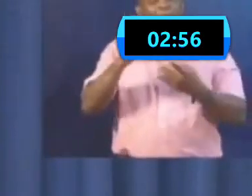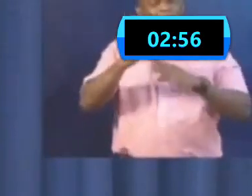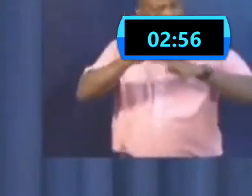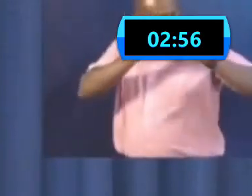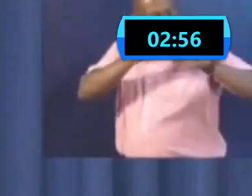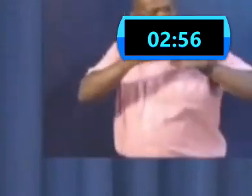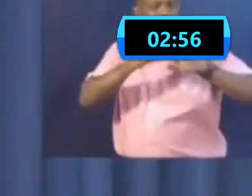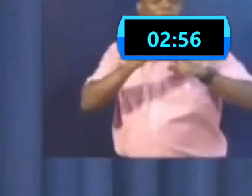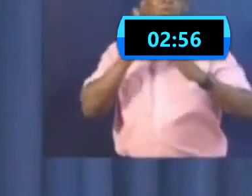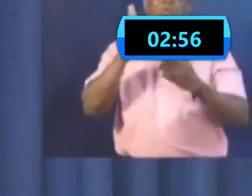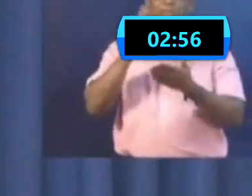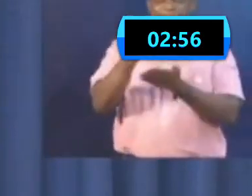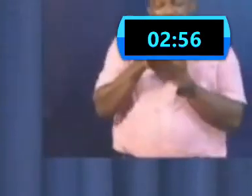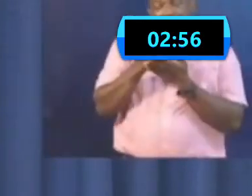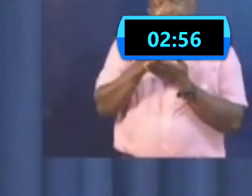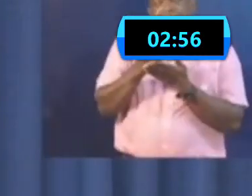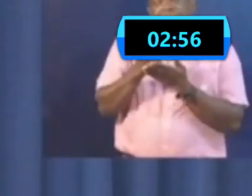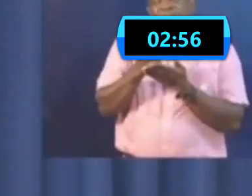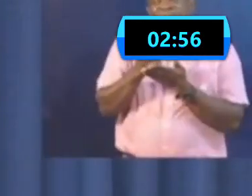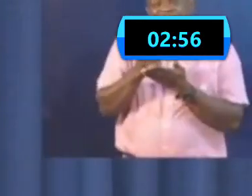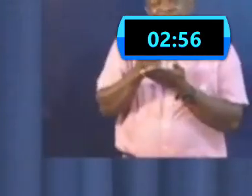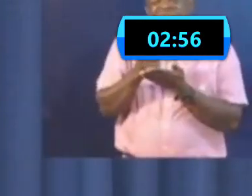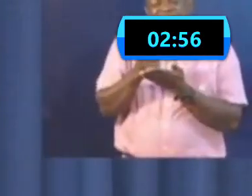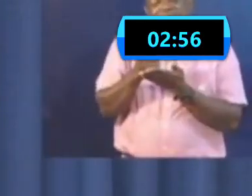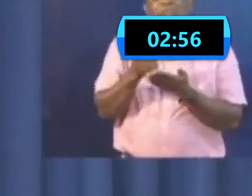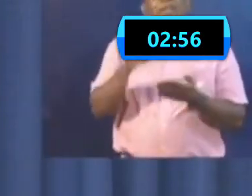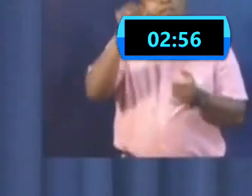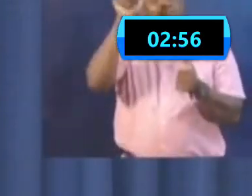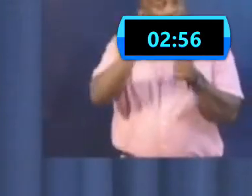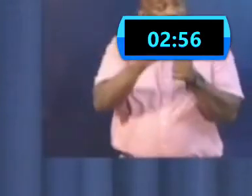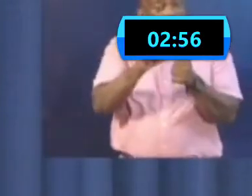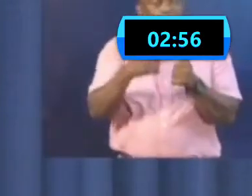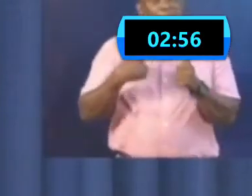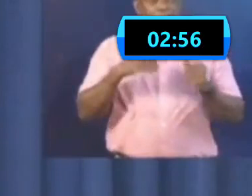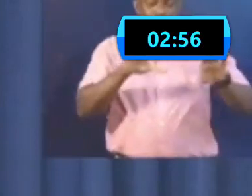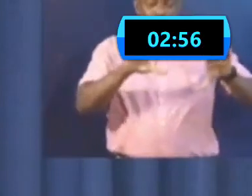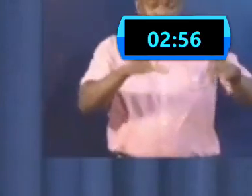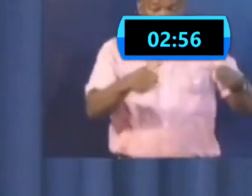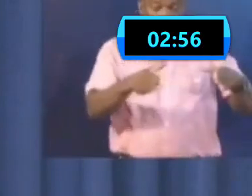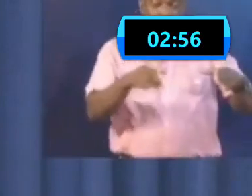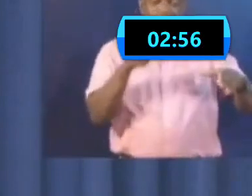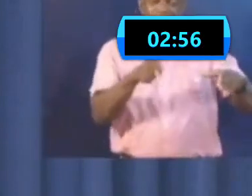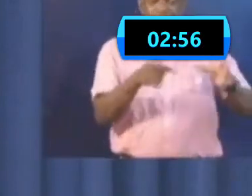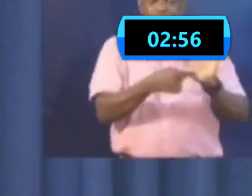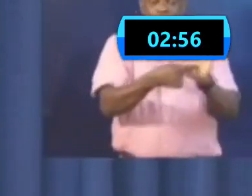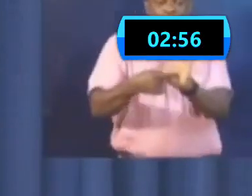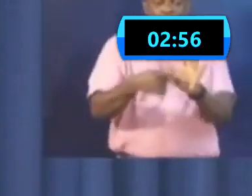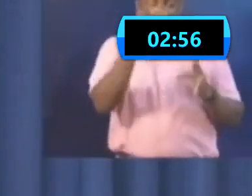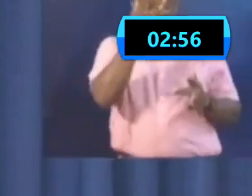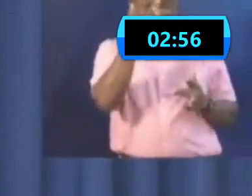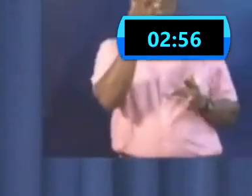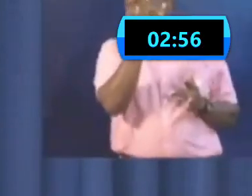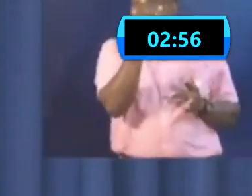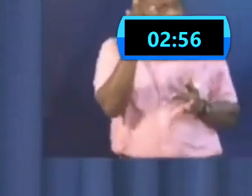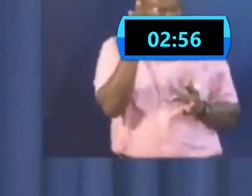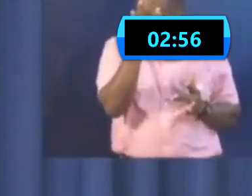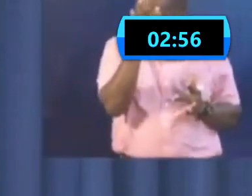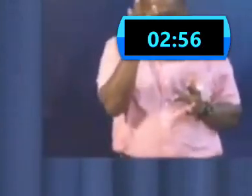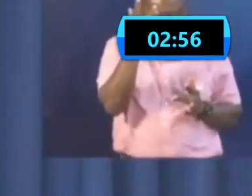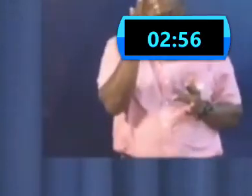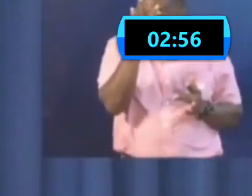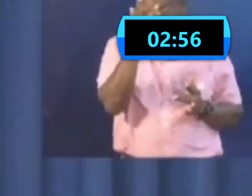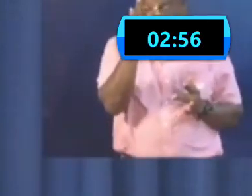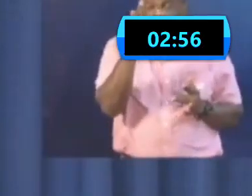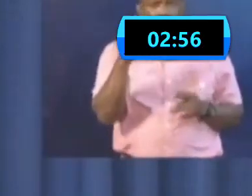asymptomatic component, that cohort of asymptomatic people in the population, in order to be